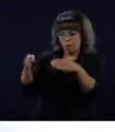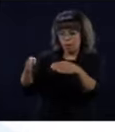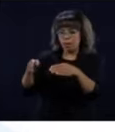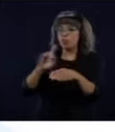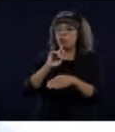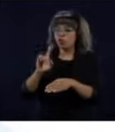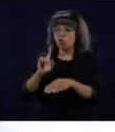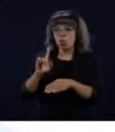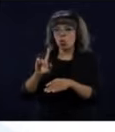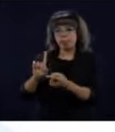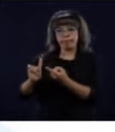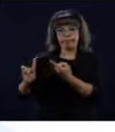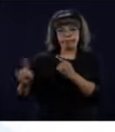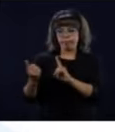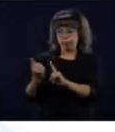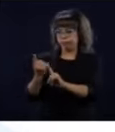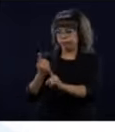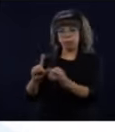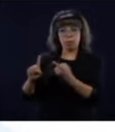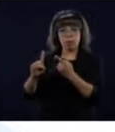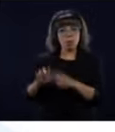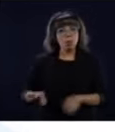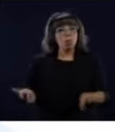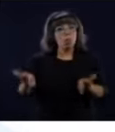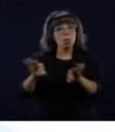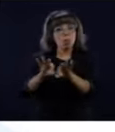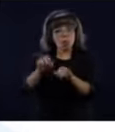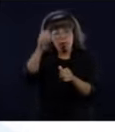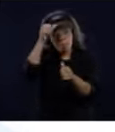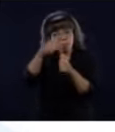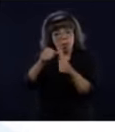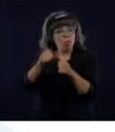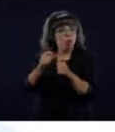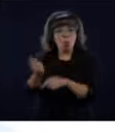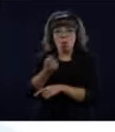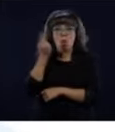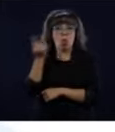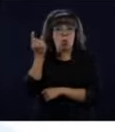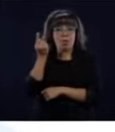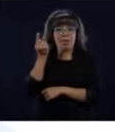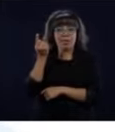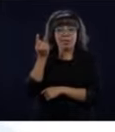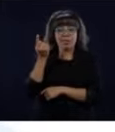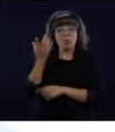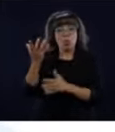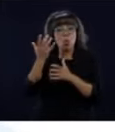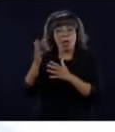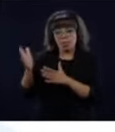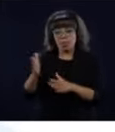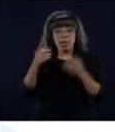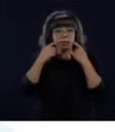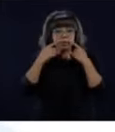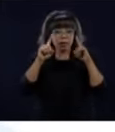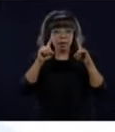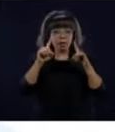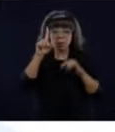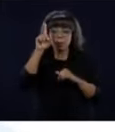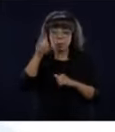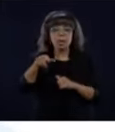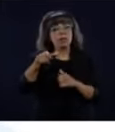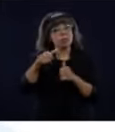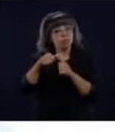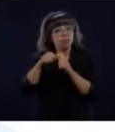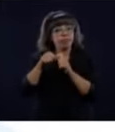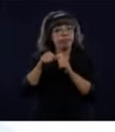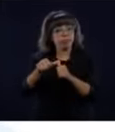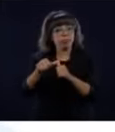If we want our plan to work, we need to continue all our efforts of physical distanciation.